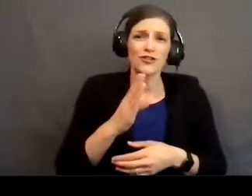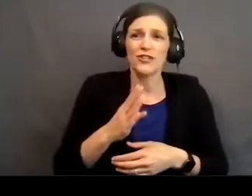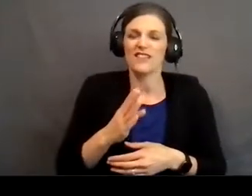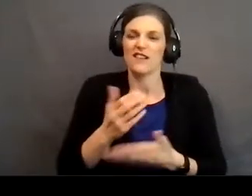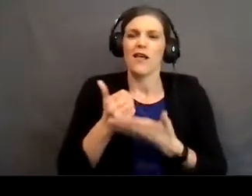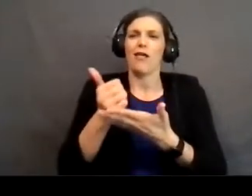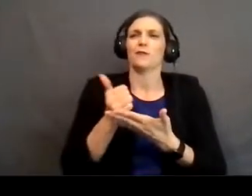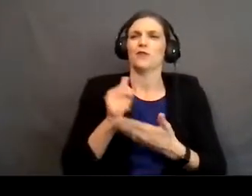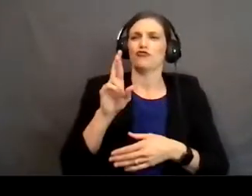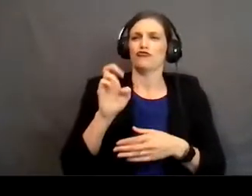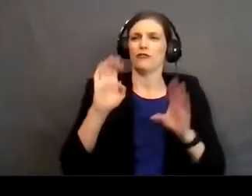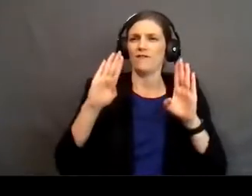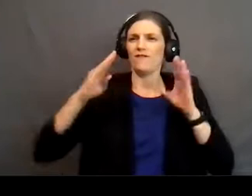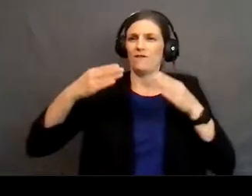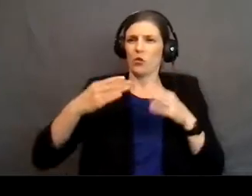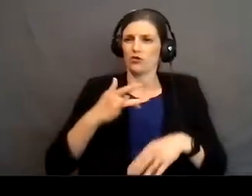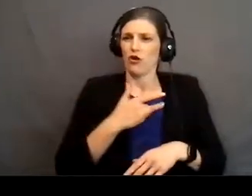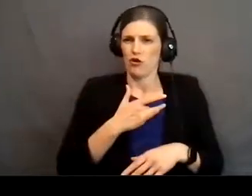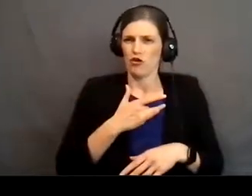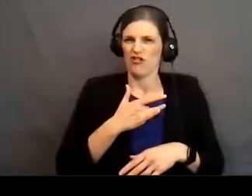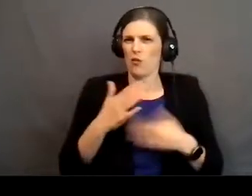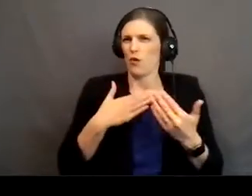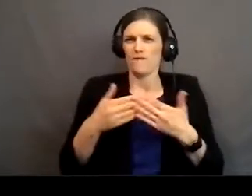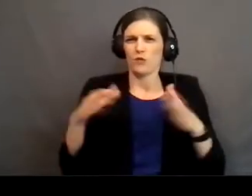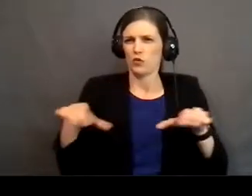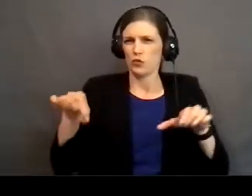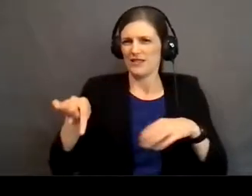on what we're doing here this morning but